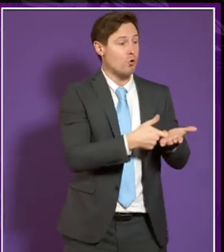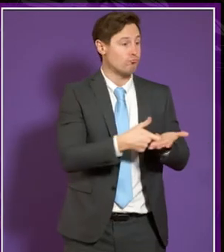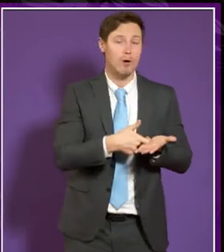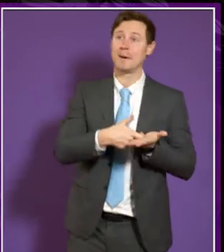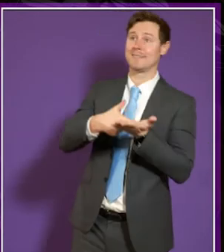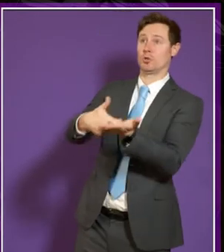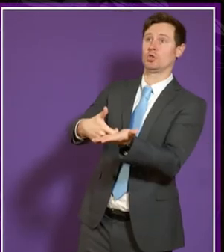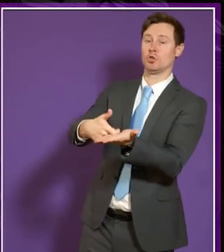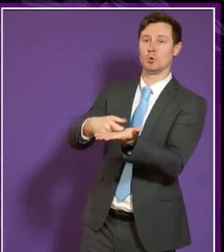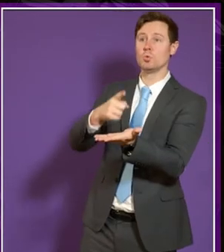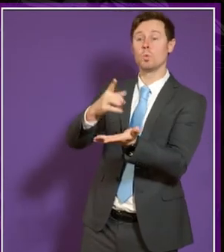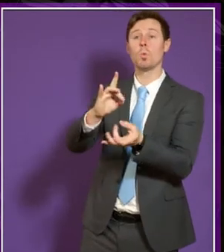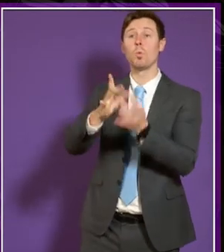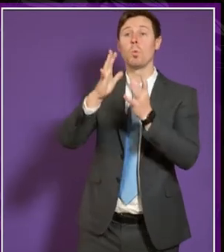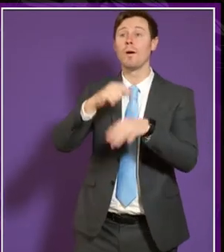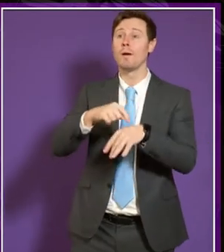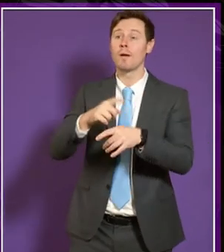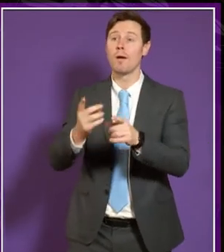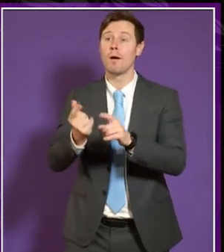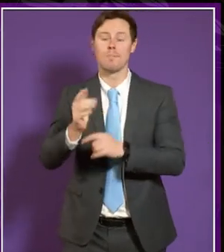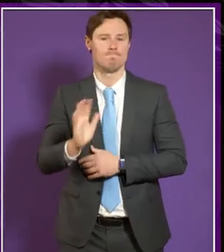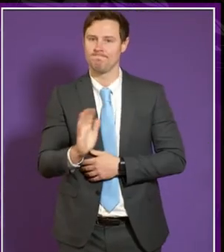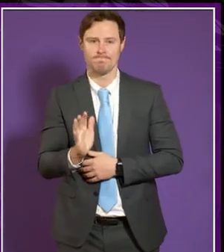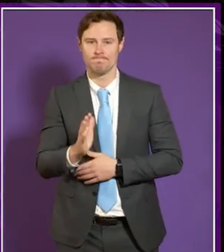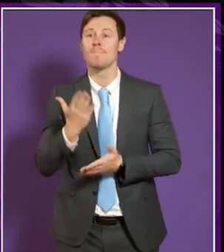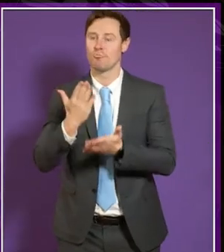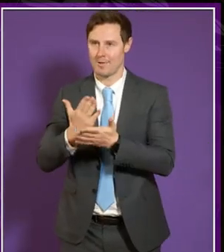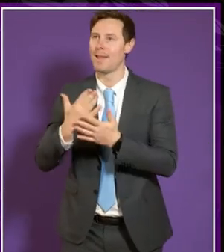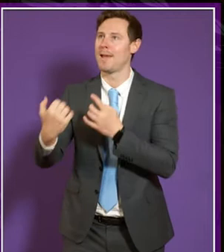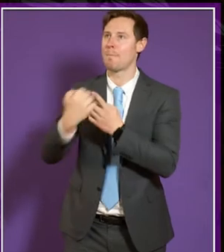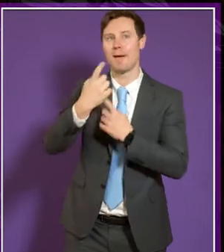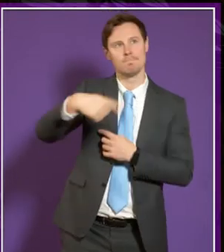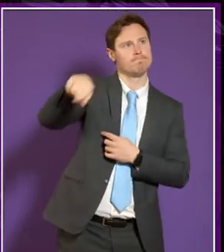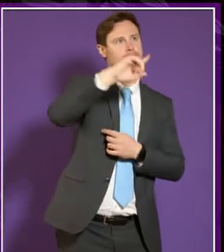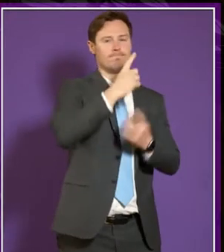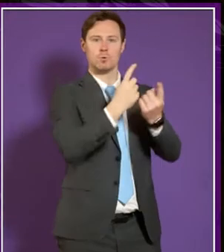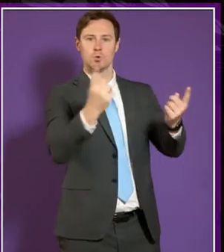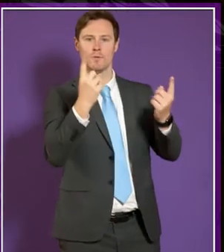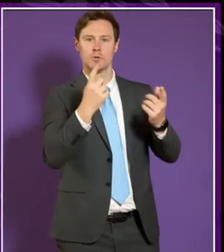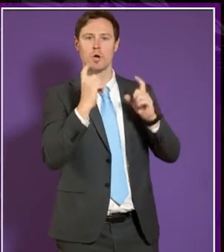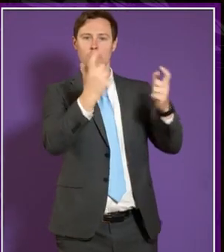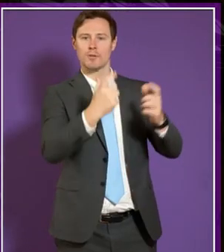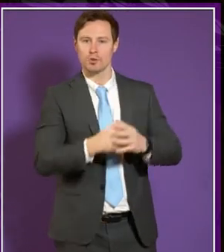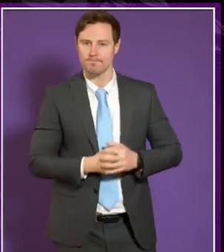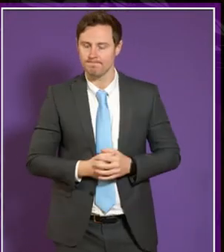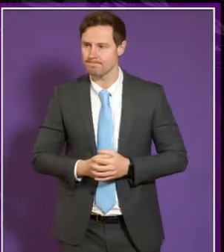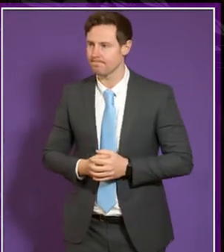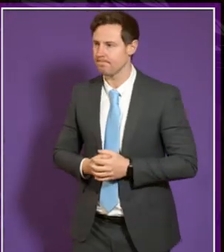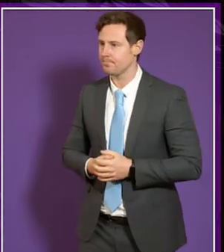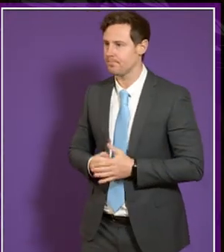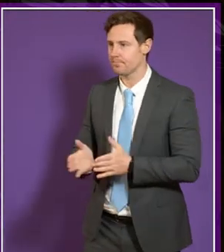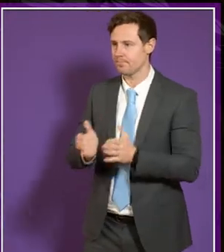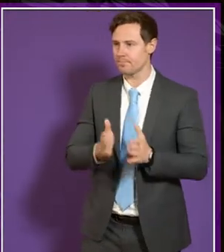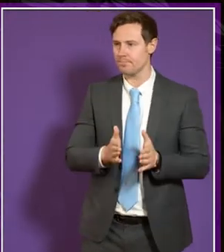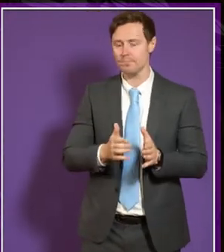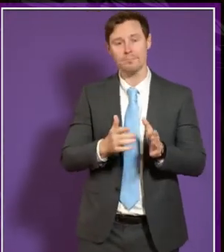it's not going to be a quick turnaround. And this will impact all UK institutions. Okay, and Anne? Anne? I'm